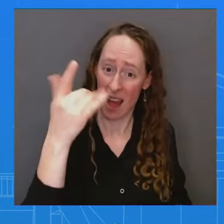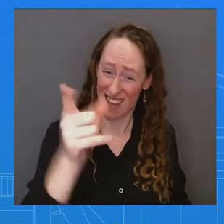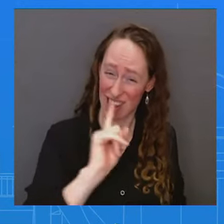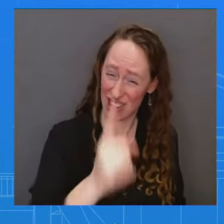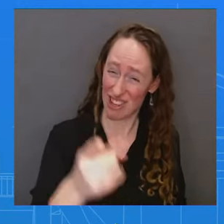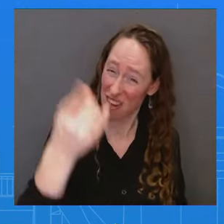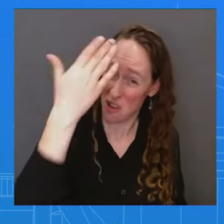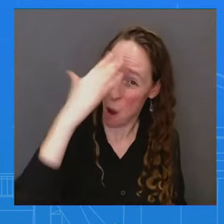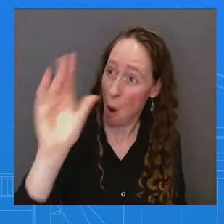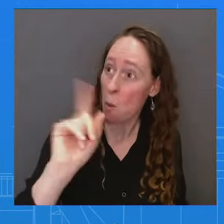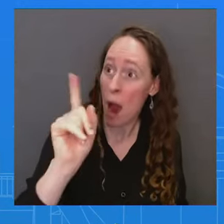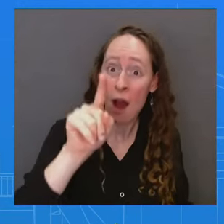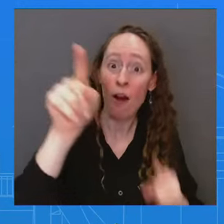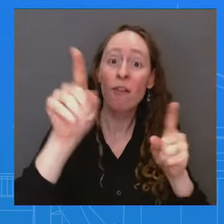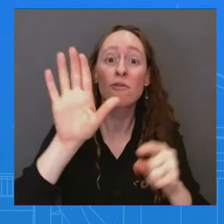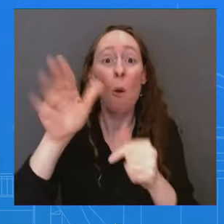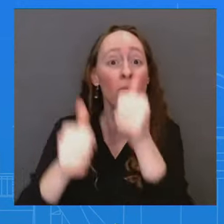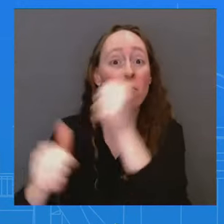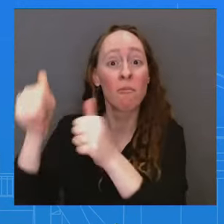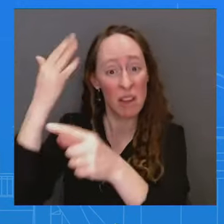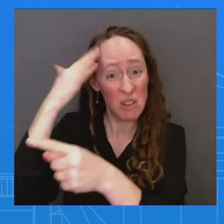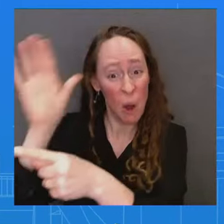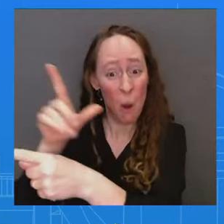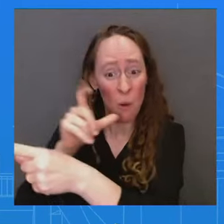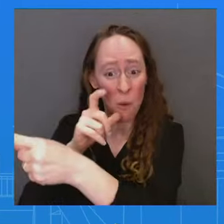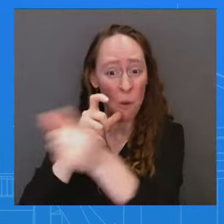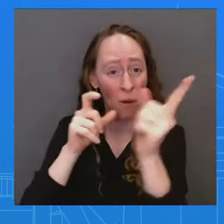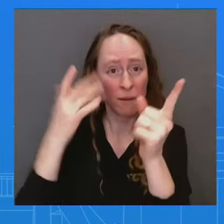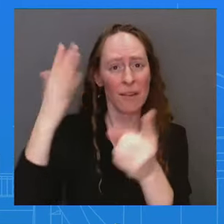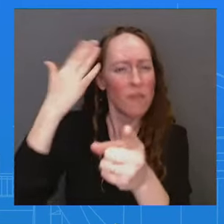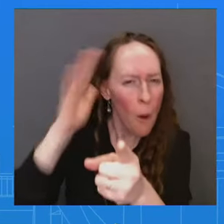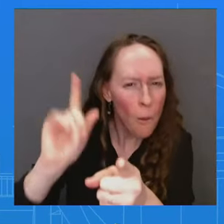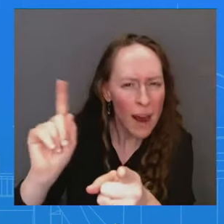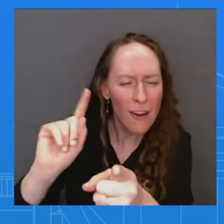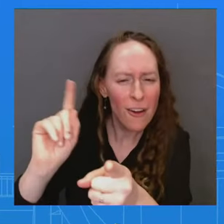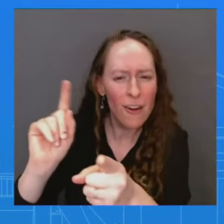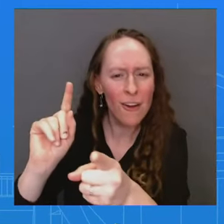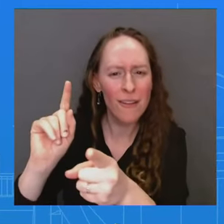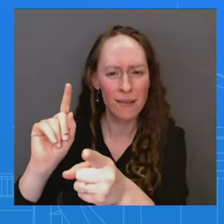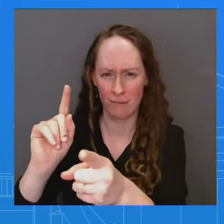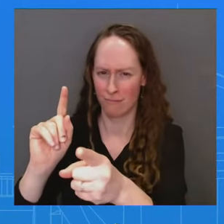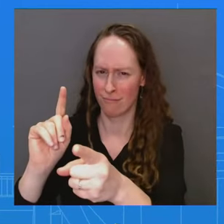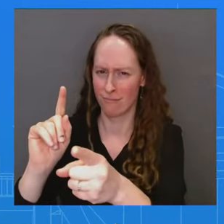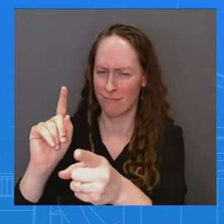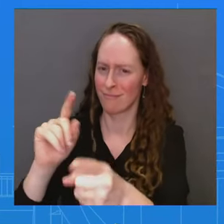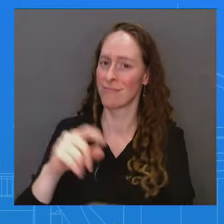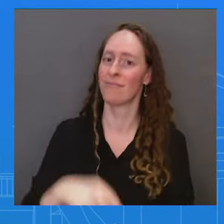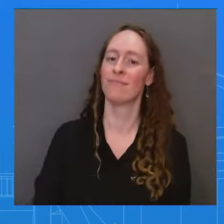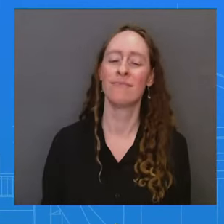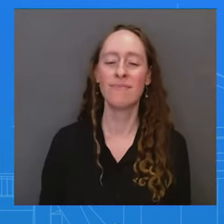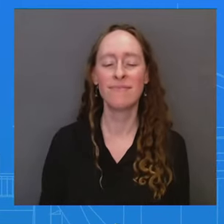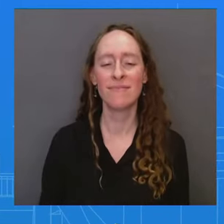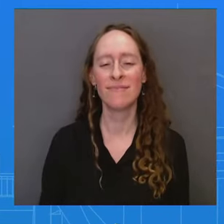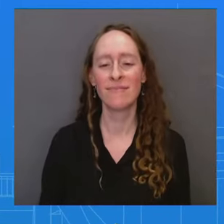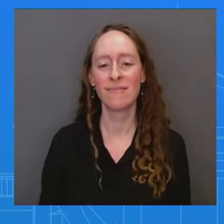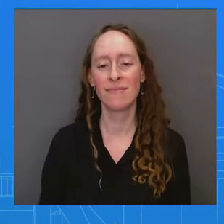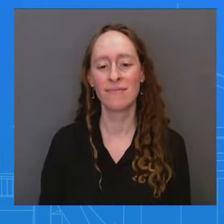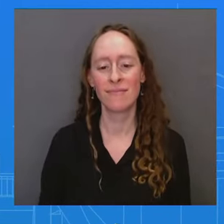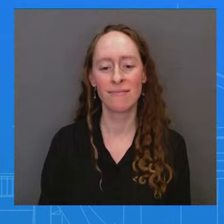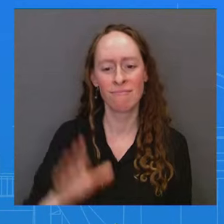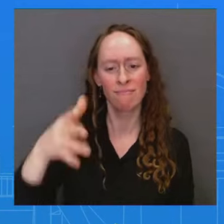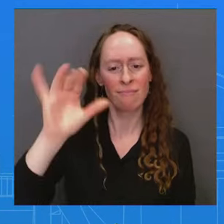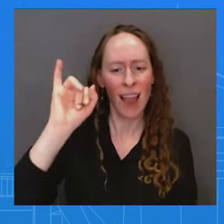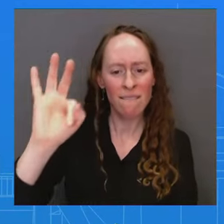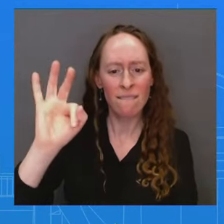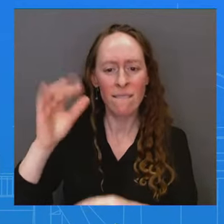having to tell the Situation Room or FEMA or whoever is in charge of tracking their locations?